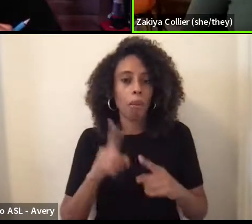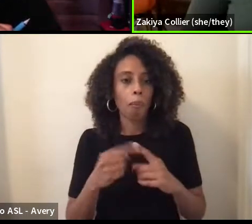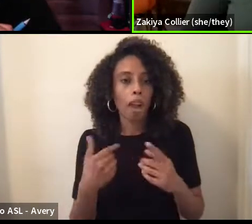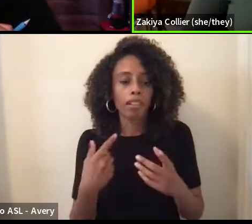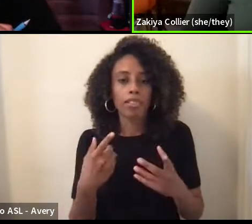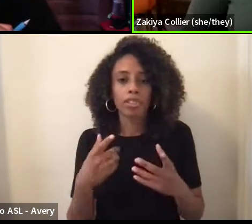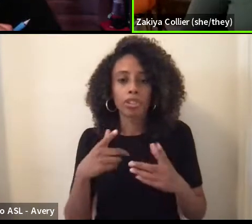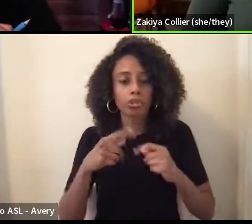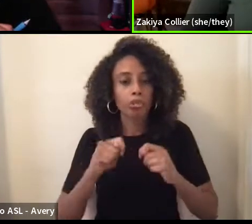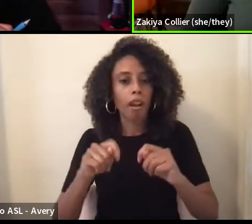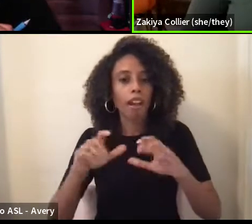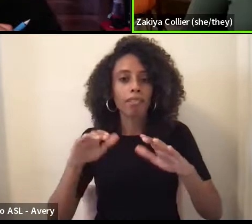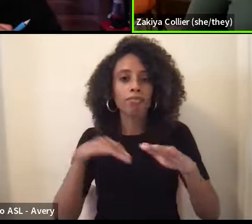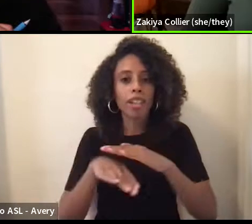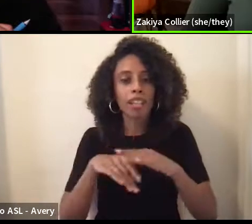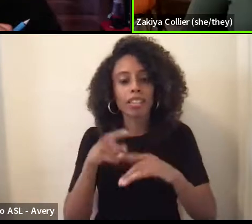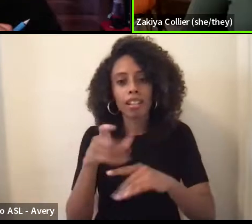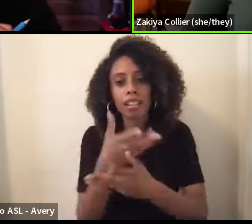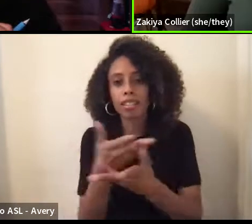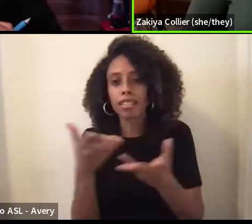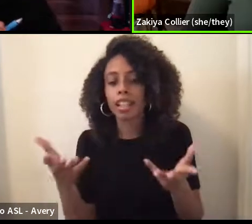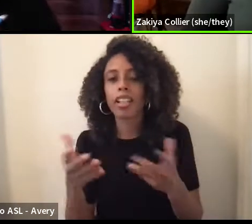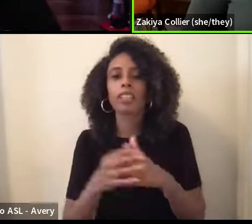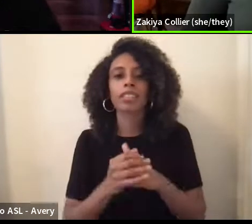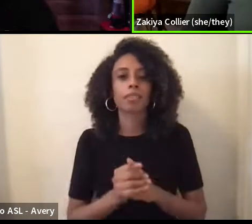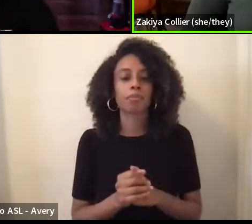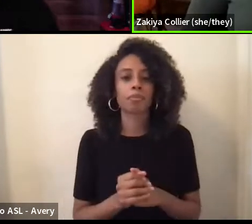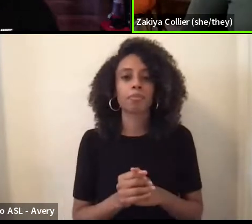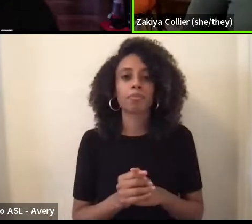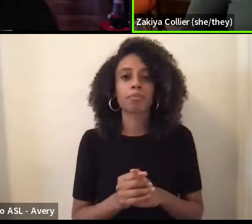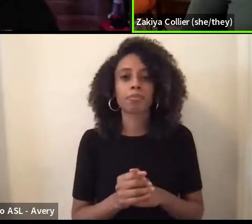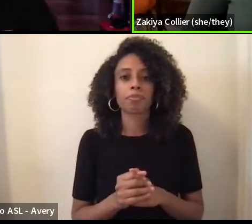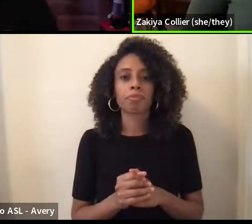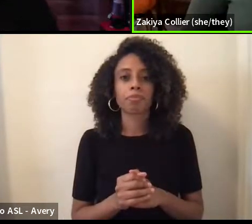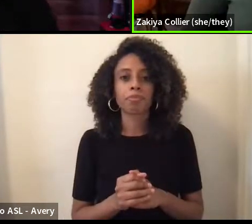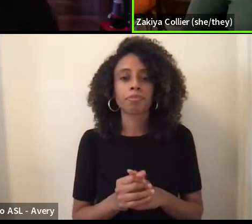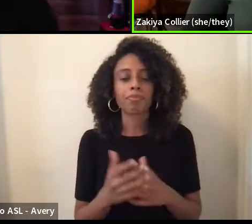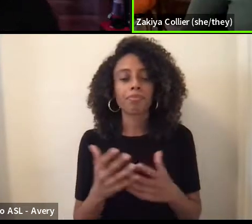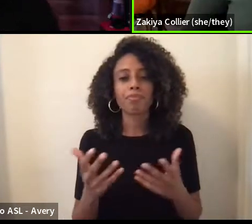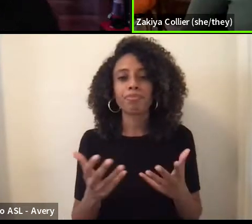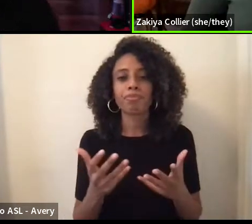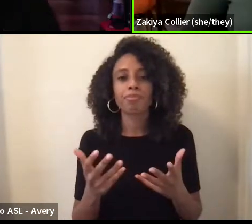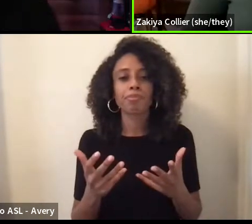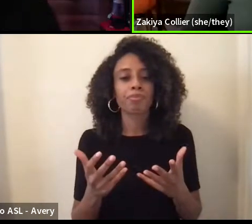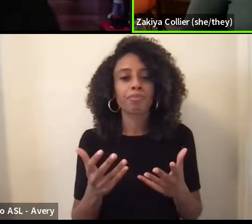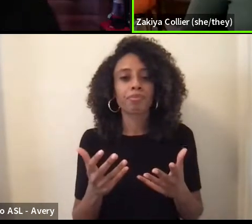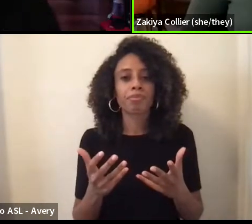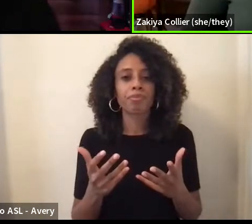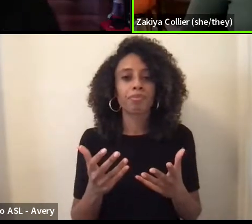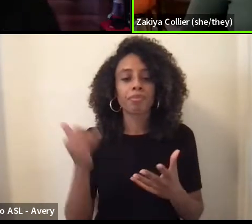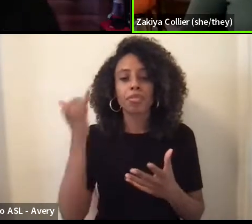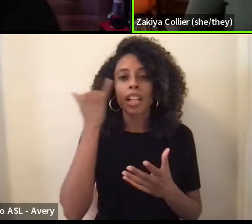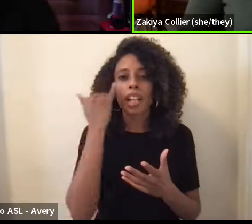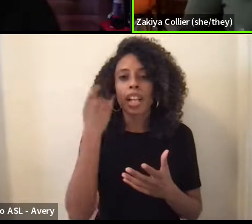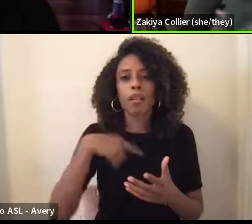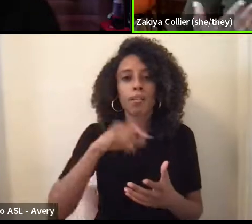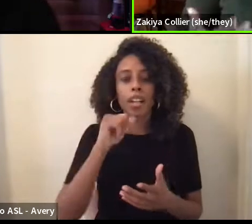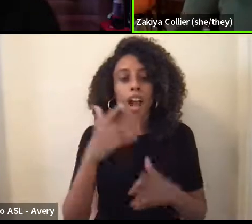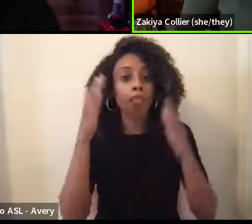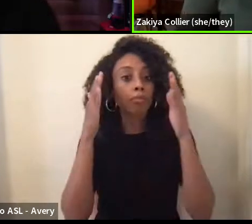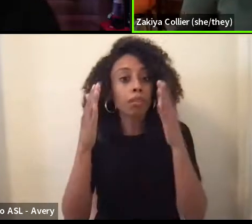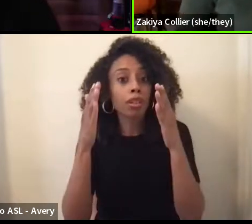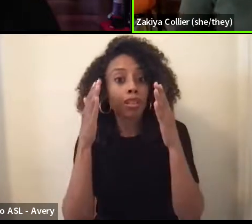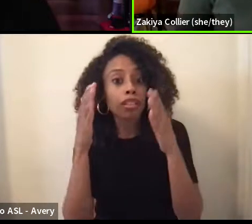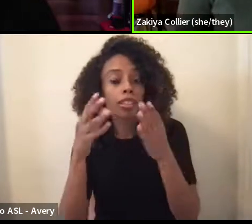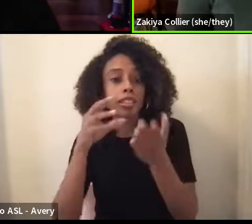these things. And, um, you know, if, if we aren't, you know, paying attention